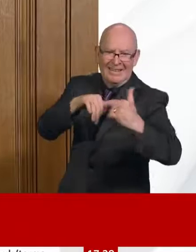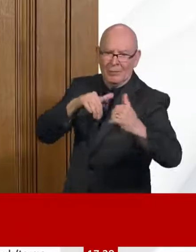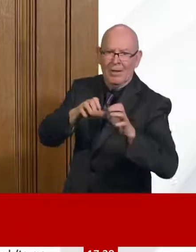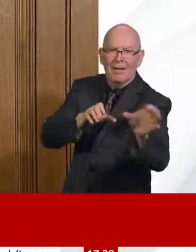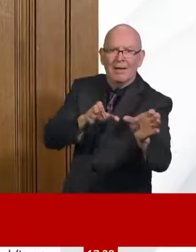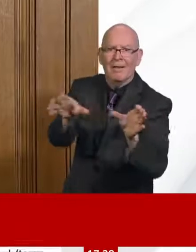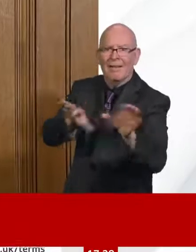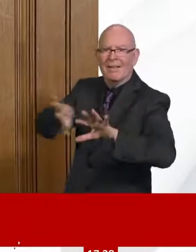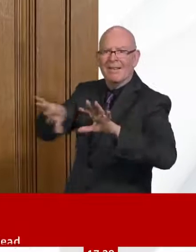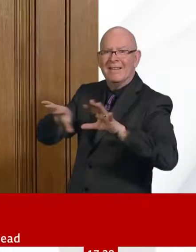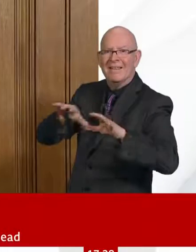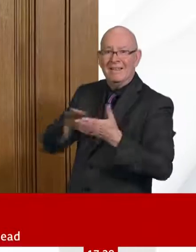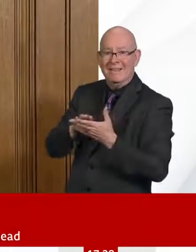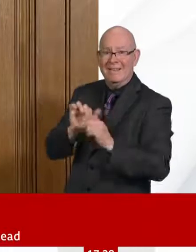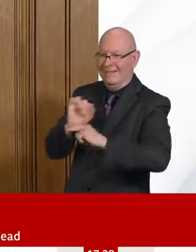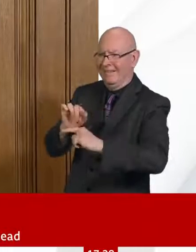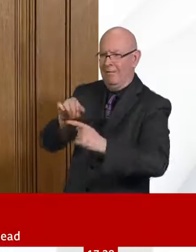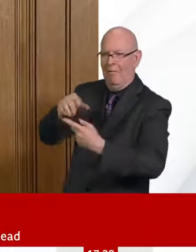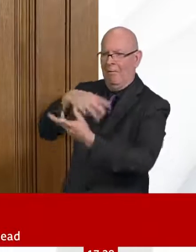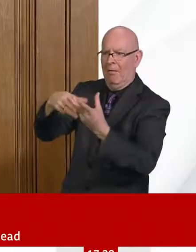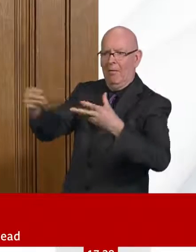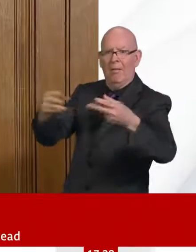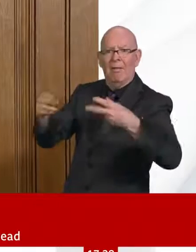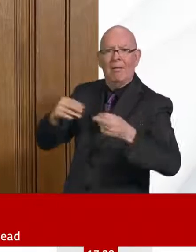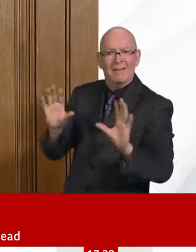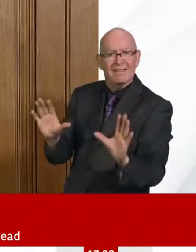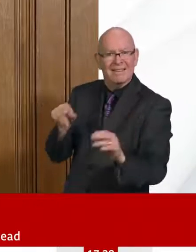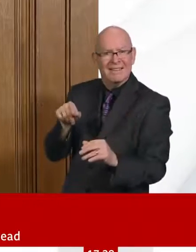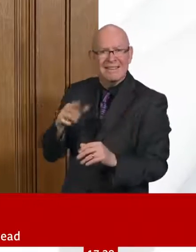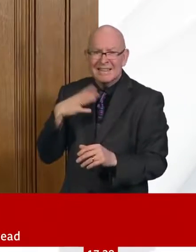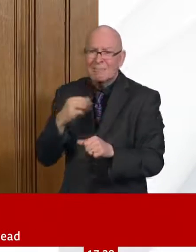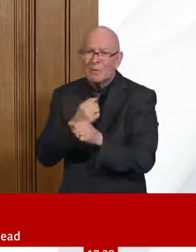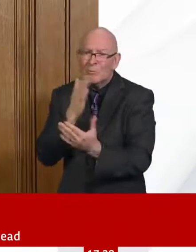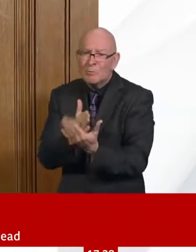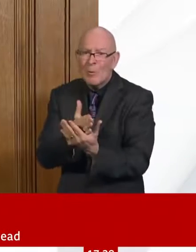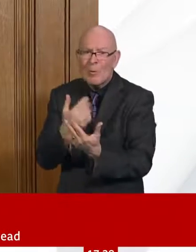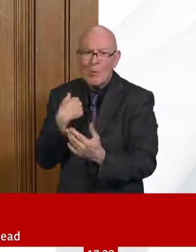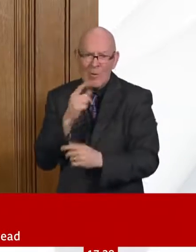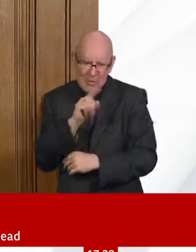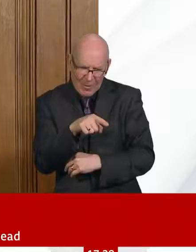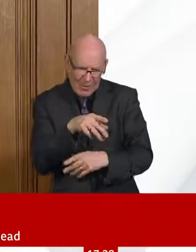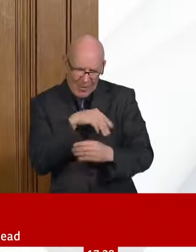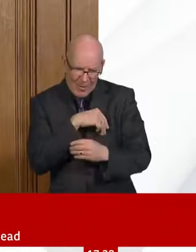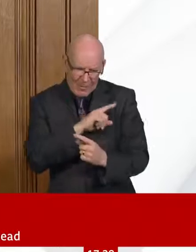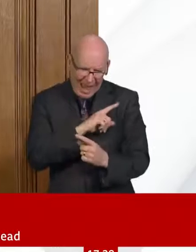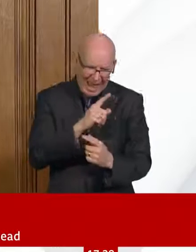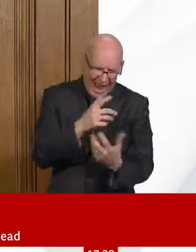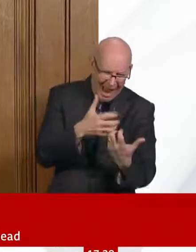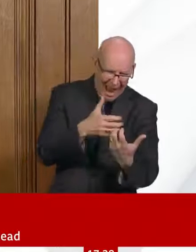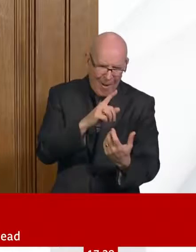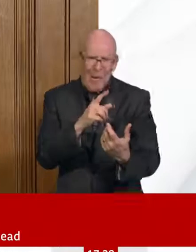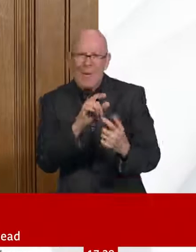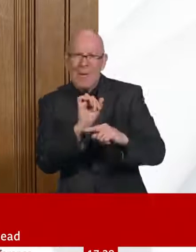number that you asked for because we don't know what that is. But the message is that